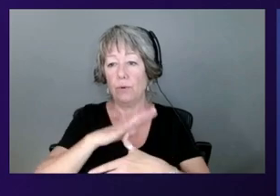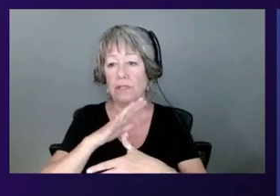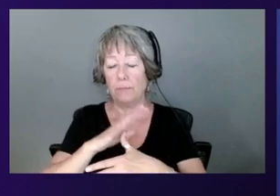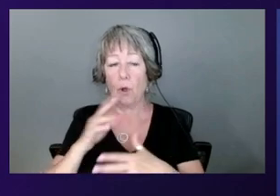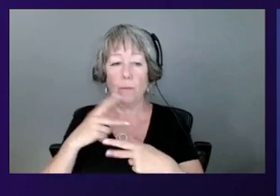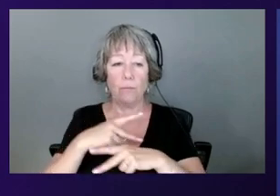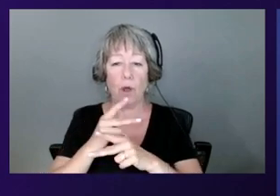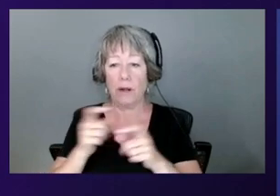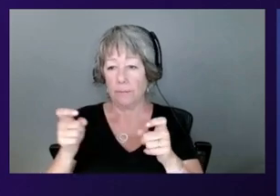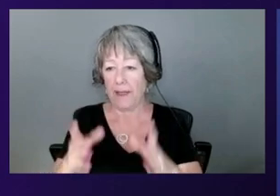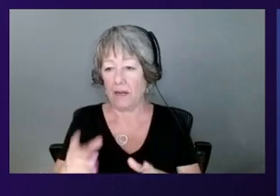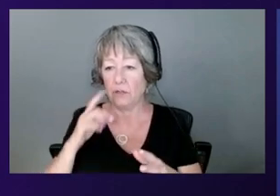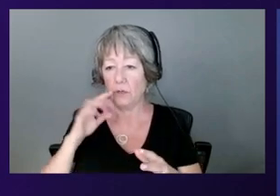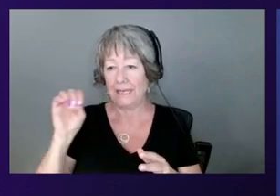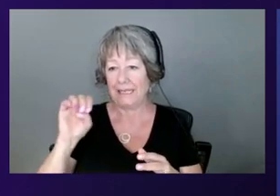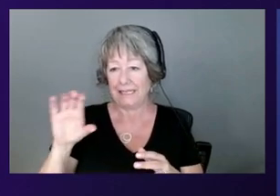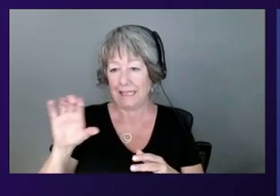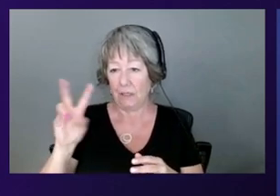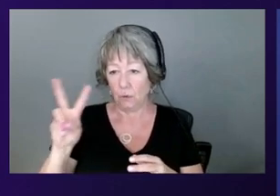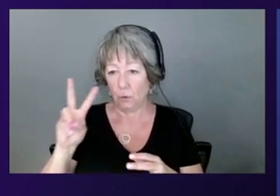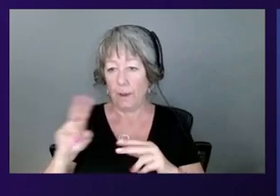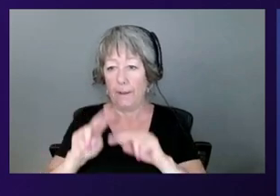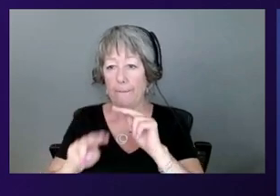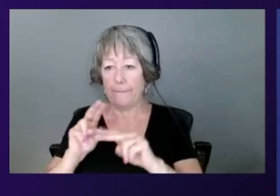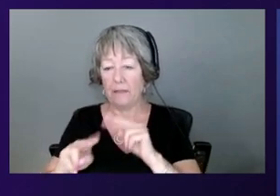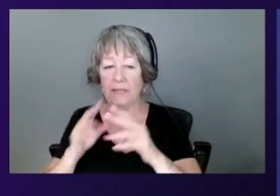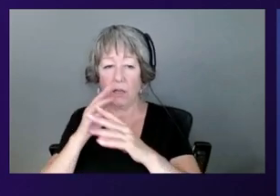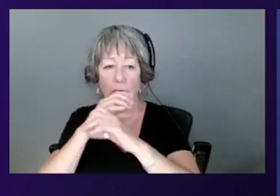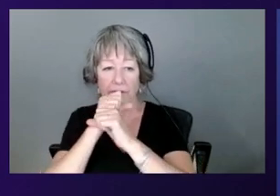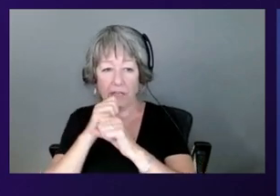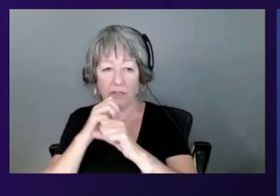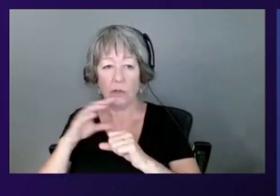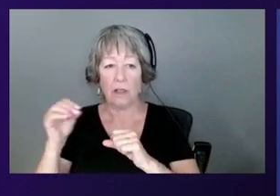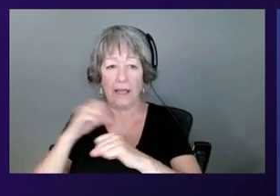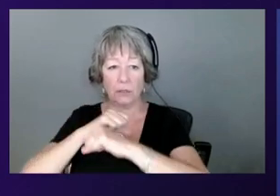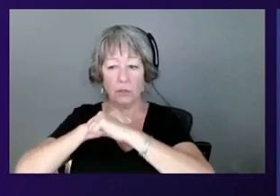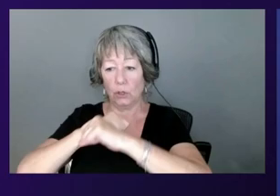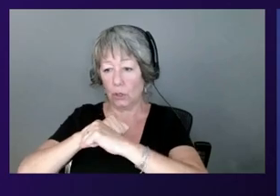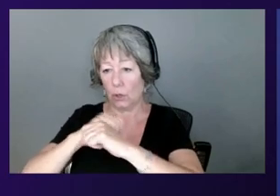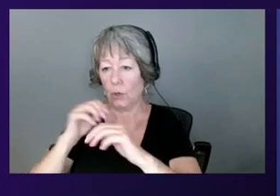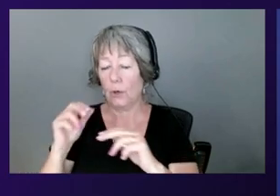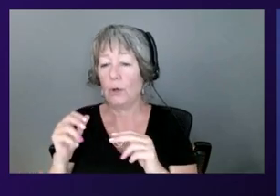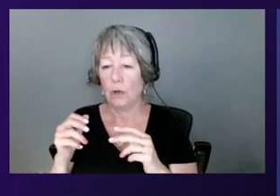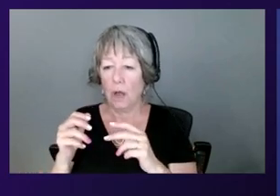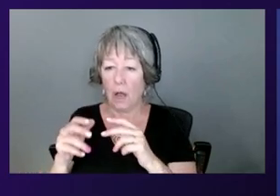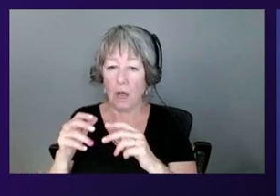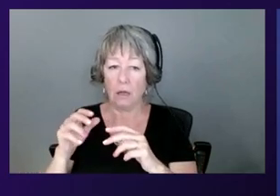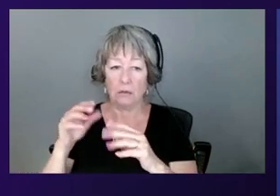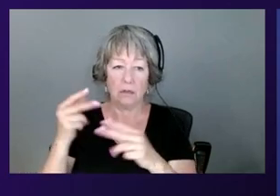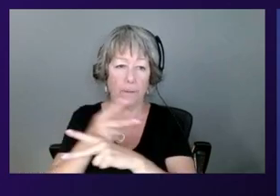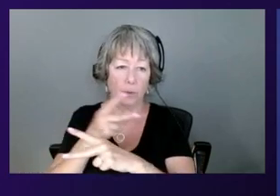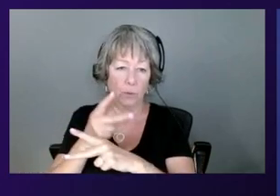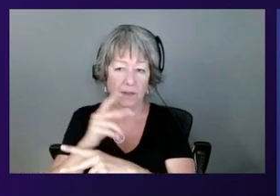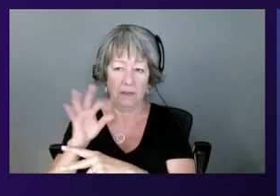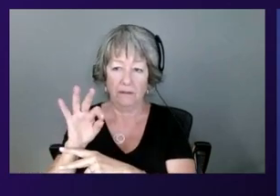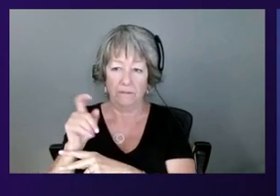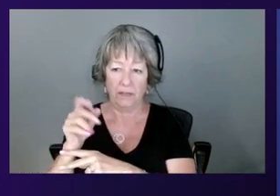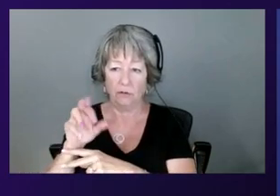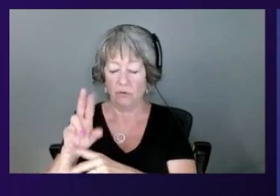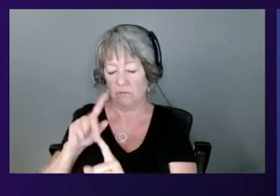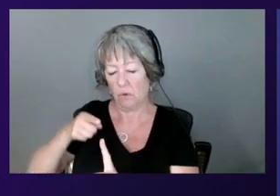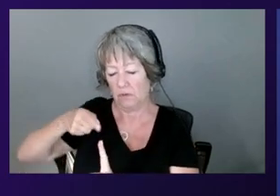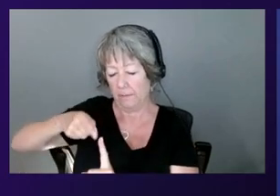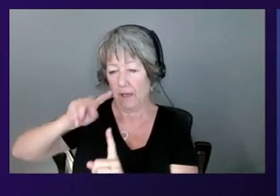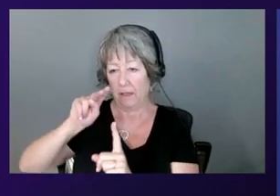I focus on building security and confidential computing features. Most of the things I'm working on are branded Nitro, so Nitro